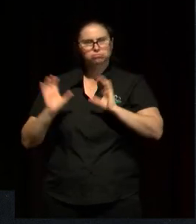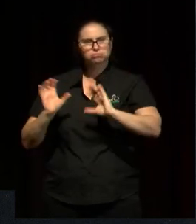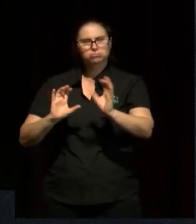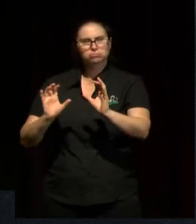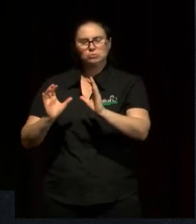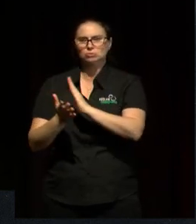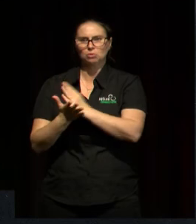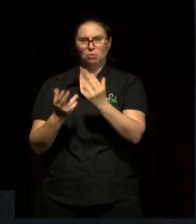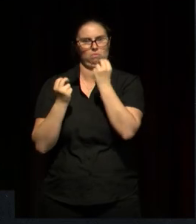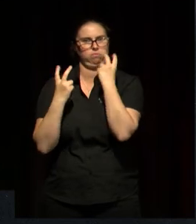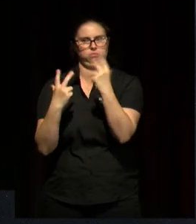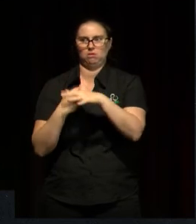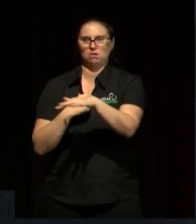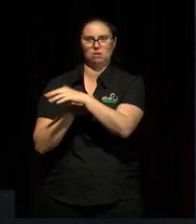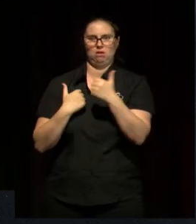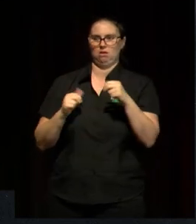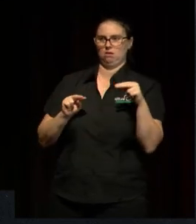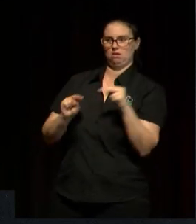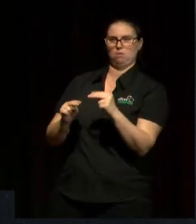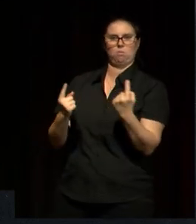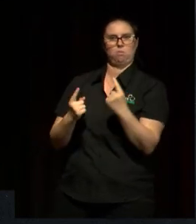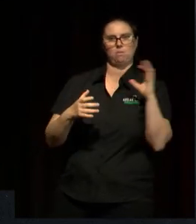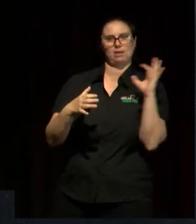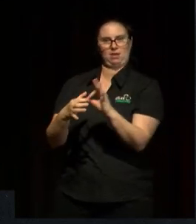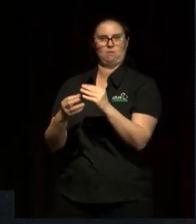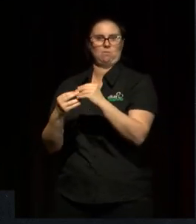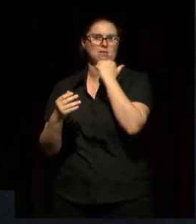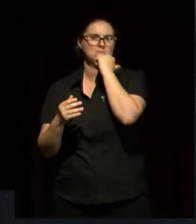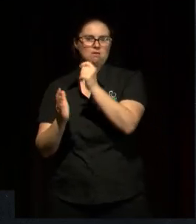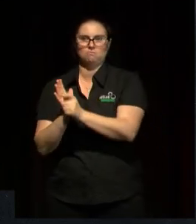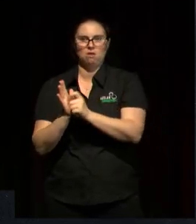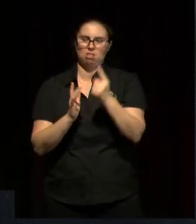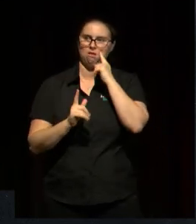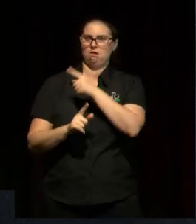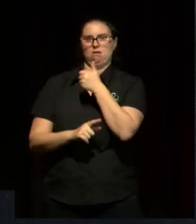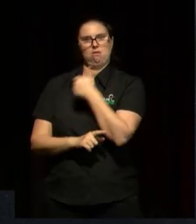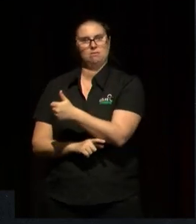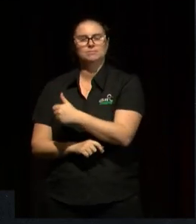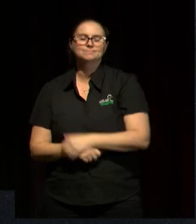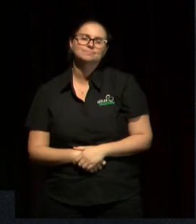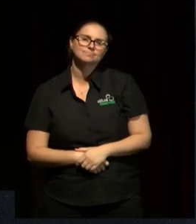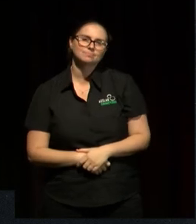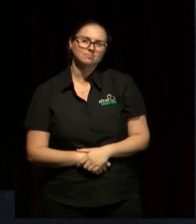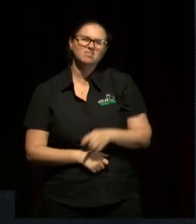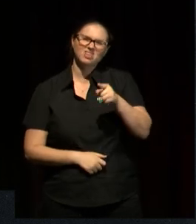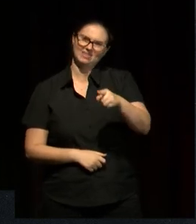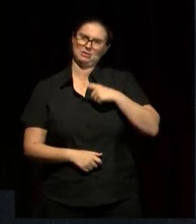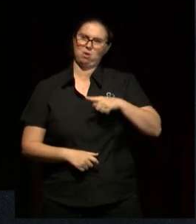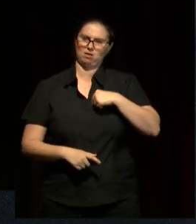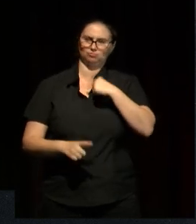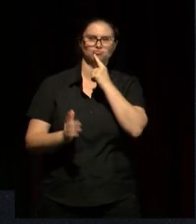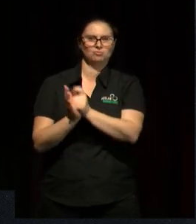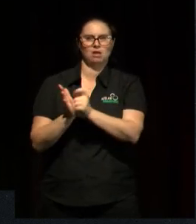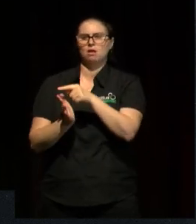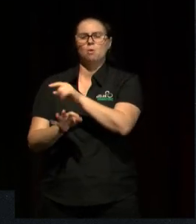lost its appeal to all of the people who are connected with Black and Right. So, I mentioned Black and Right because it's different. It's not a